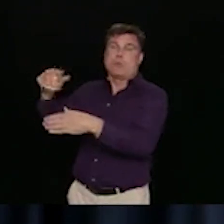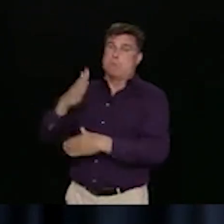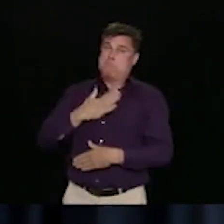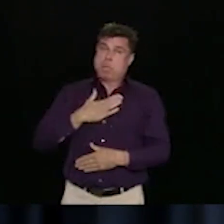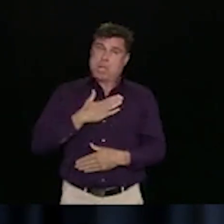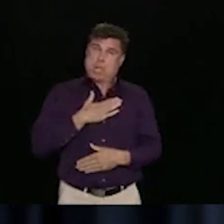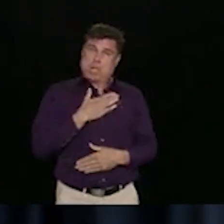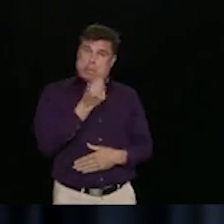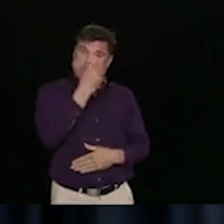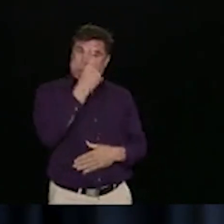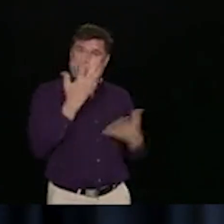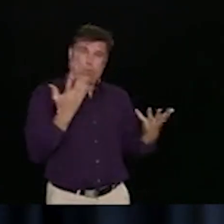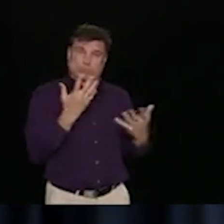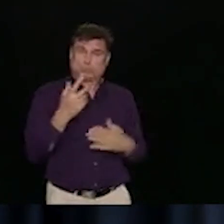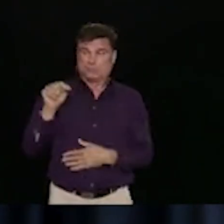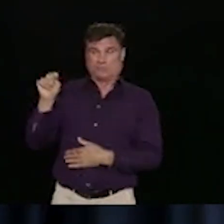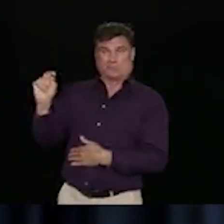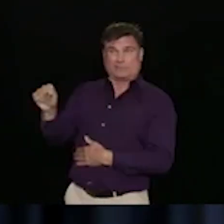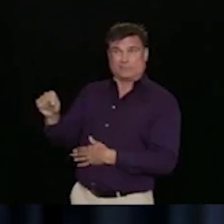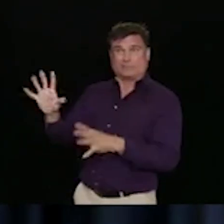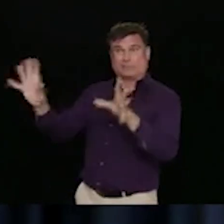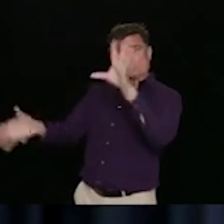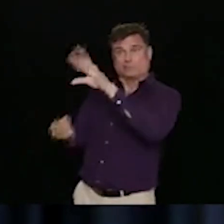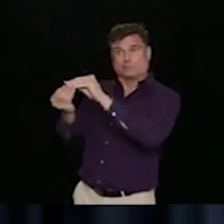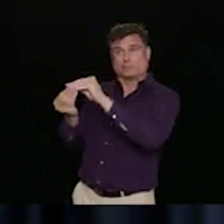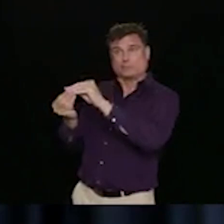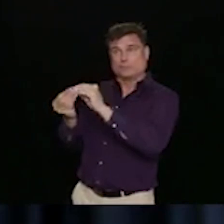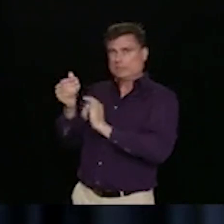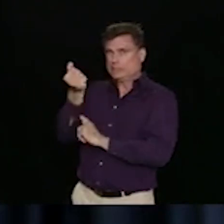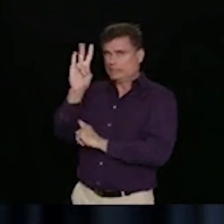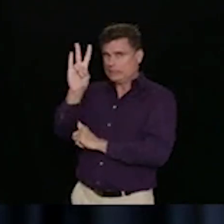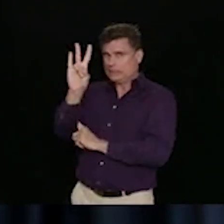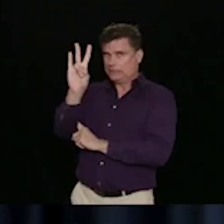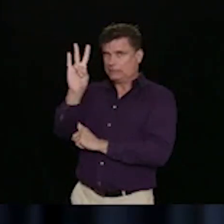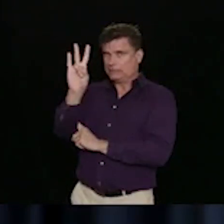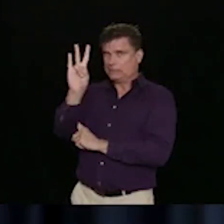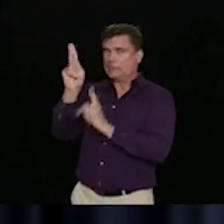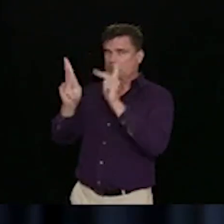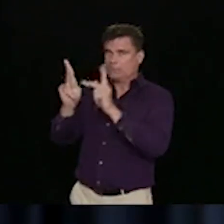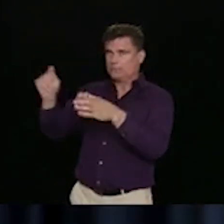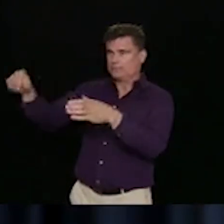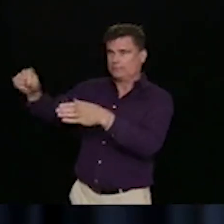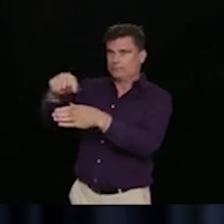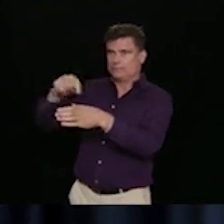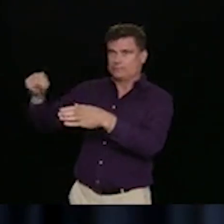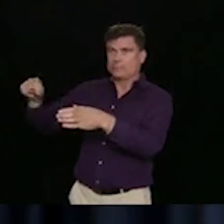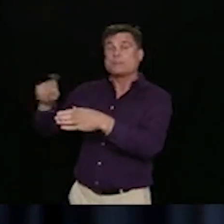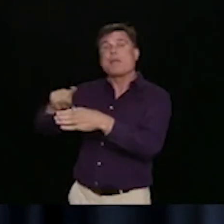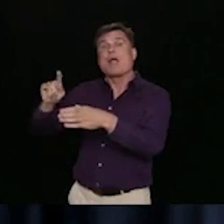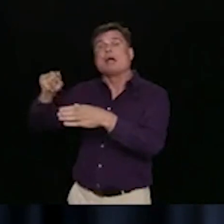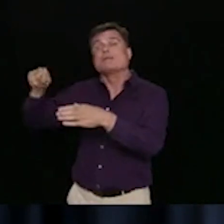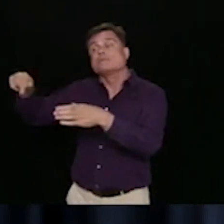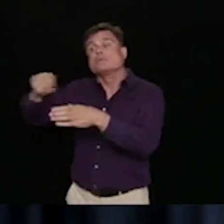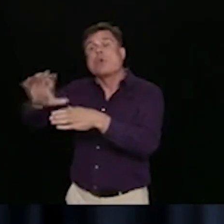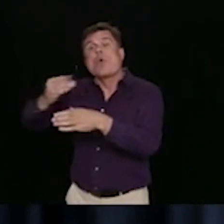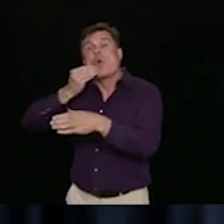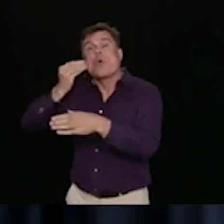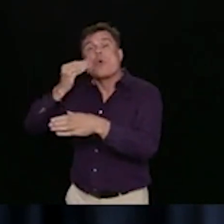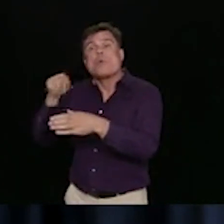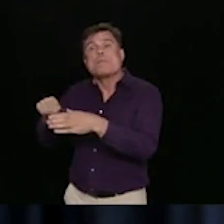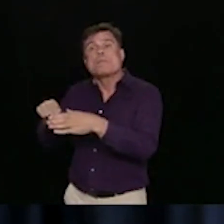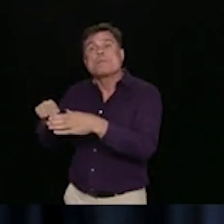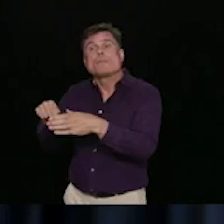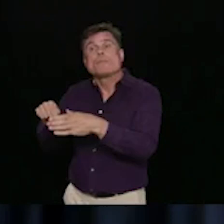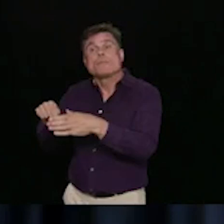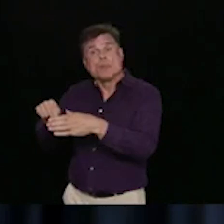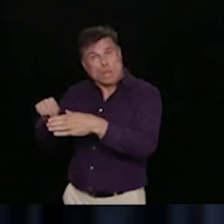but not all of them are in people who reside in Interior Health. are some from Vancouver Coastal, some from Fraser Health as well.